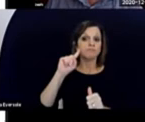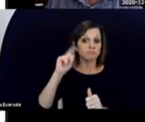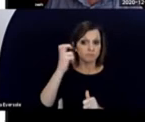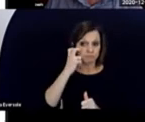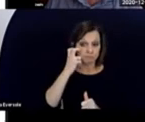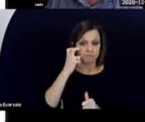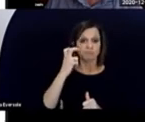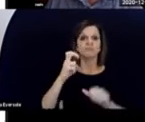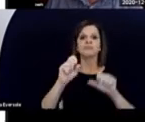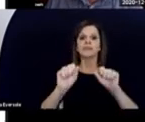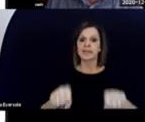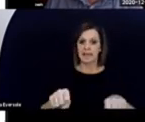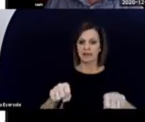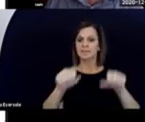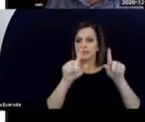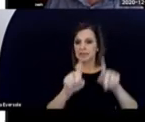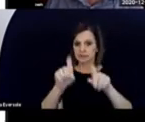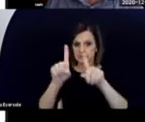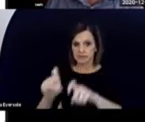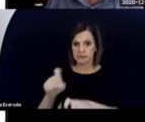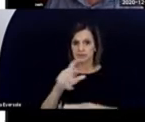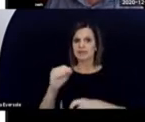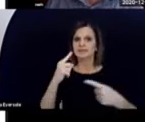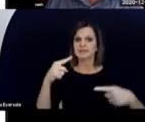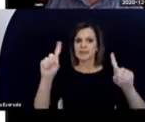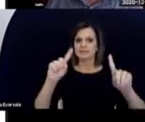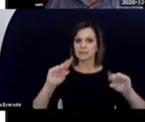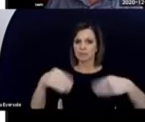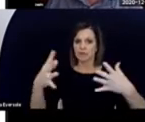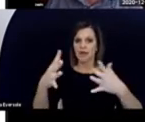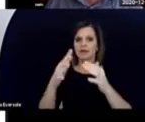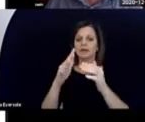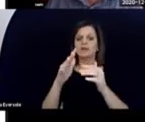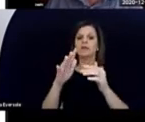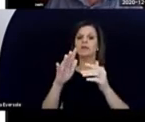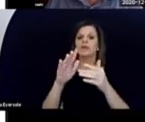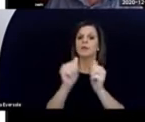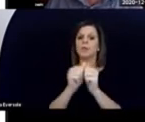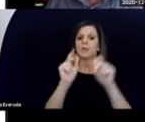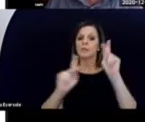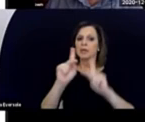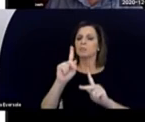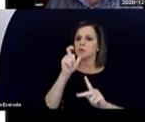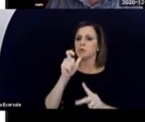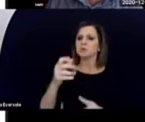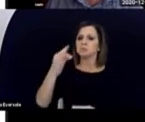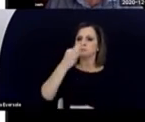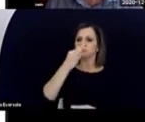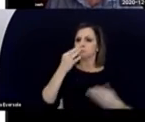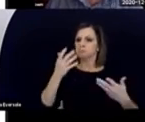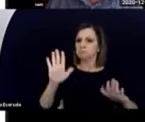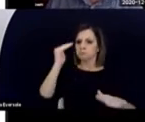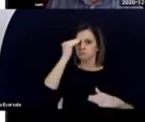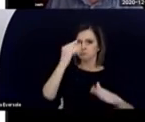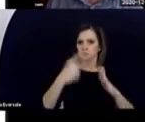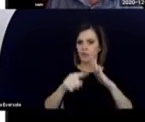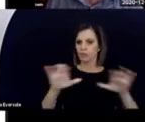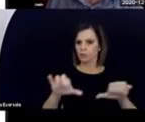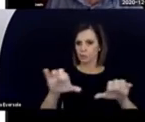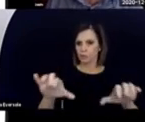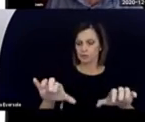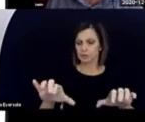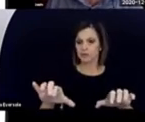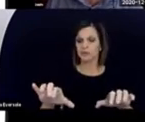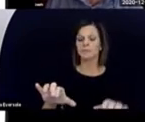what they are doing. And there's the rub. Deaf-blind expertise is rare. The